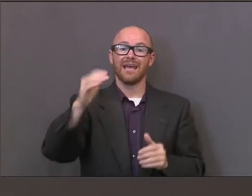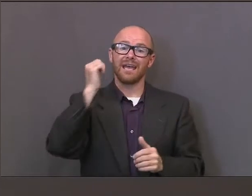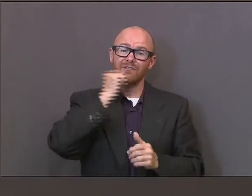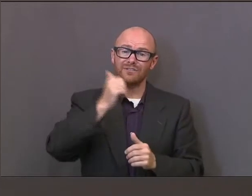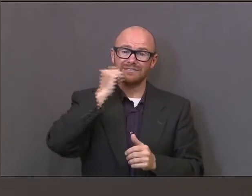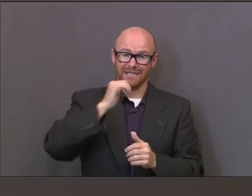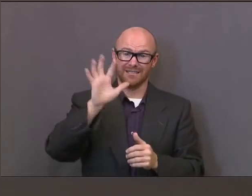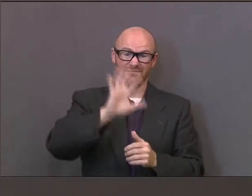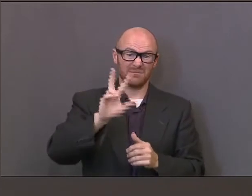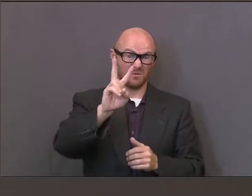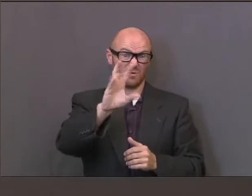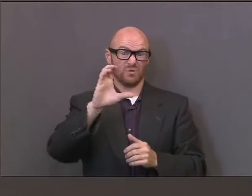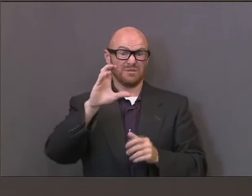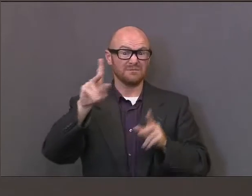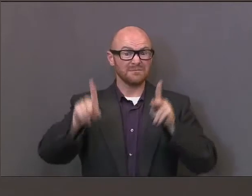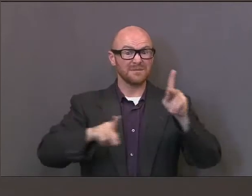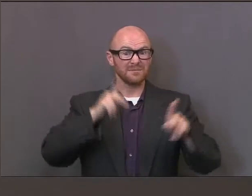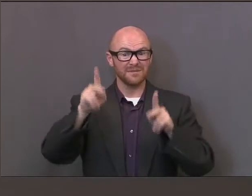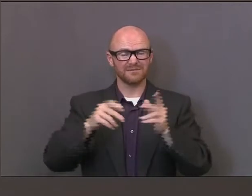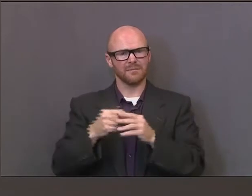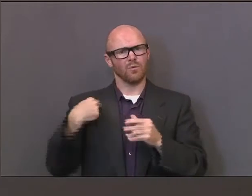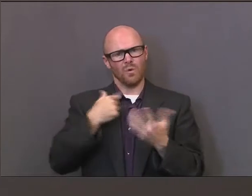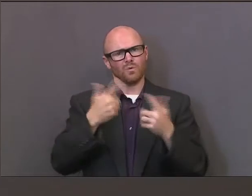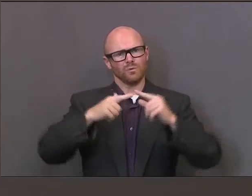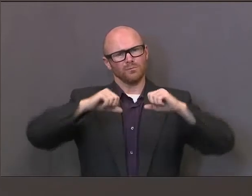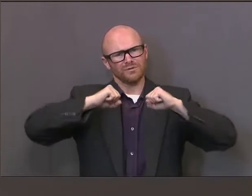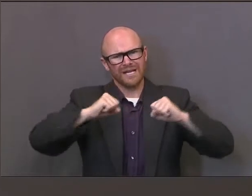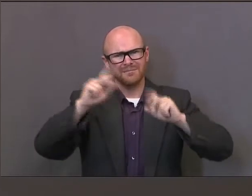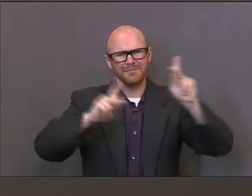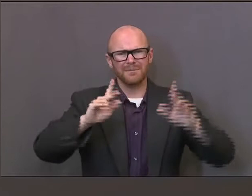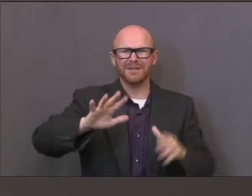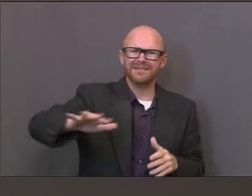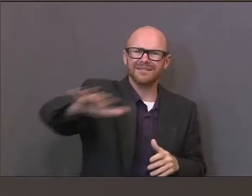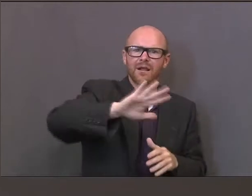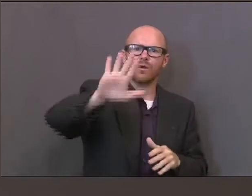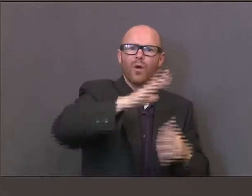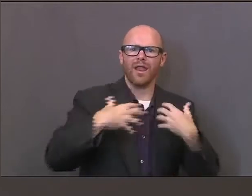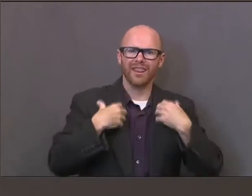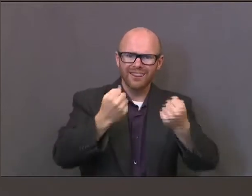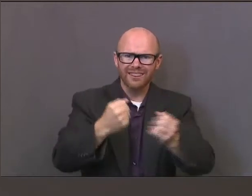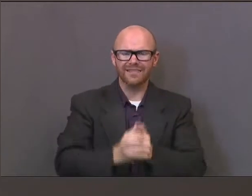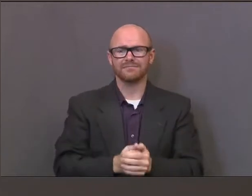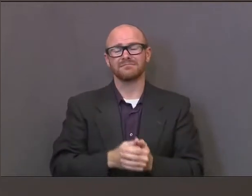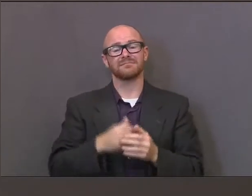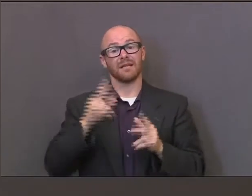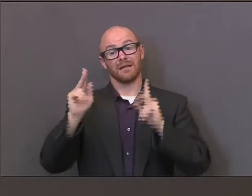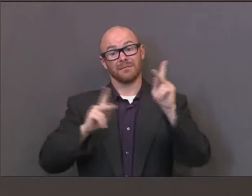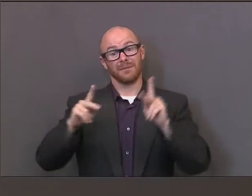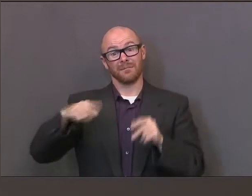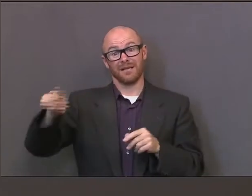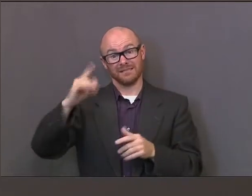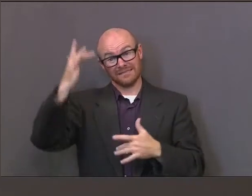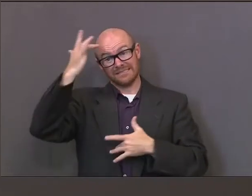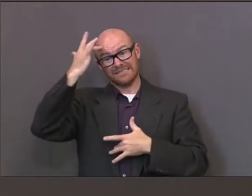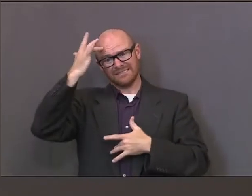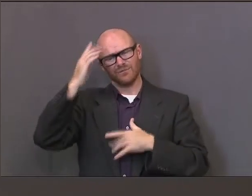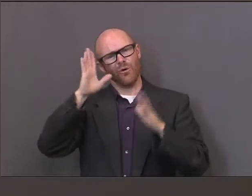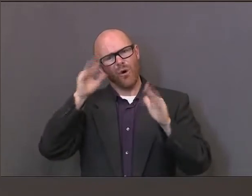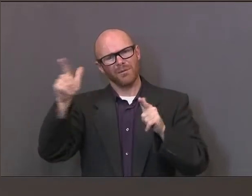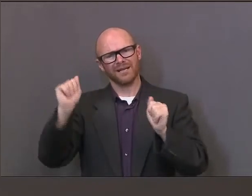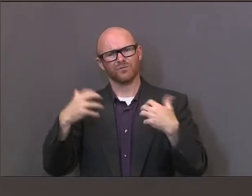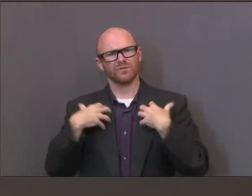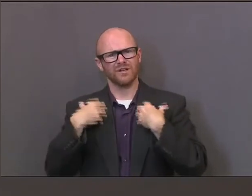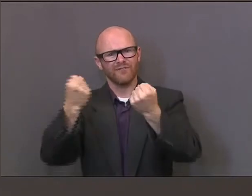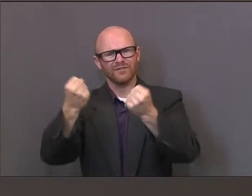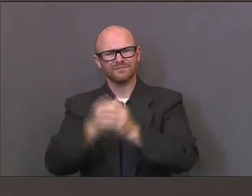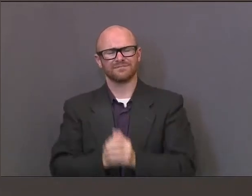and those that get sick to get better, and also at the same time to make sure we protect our economy so that people have